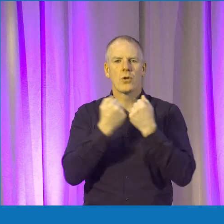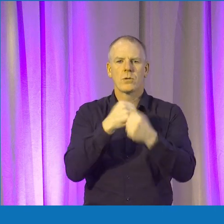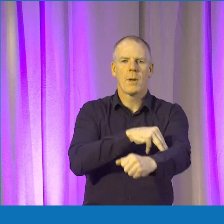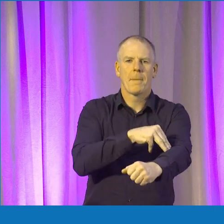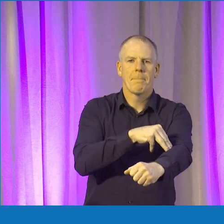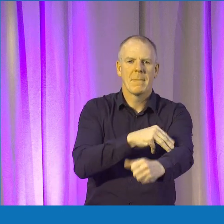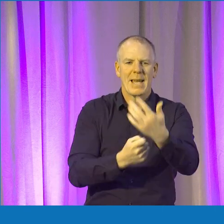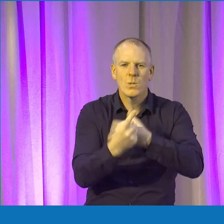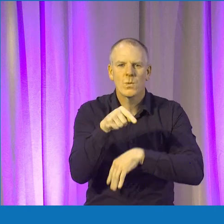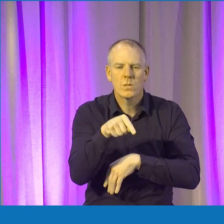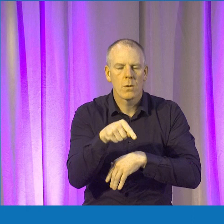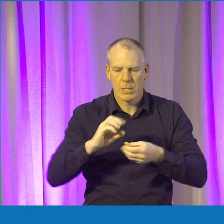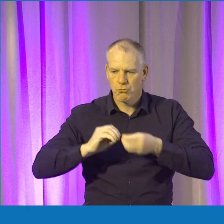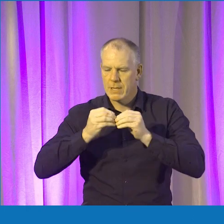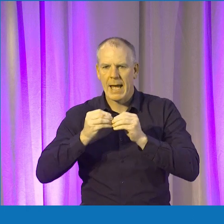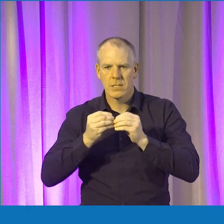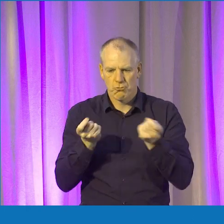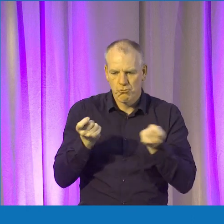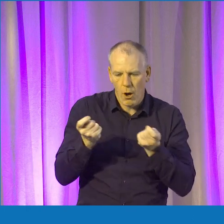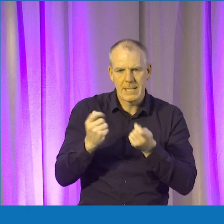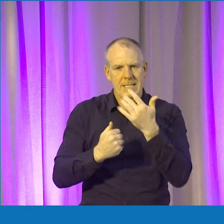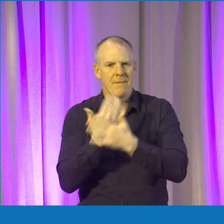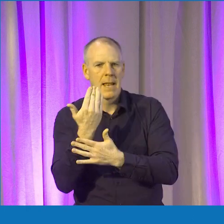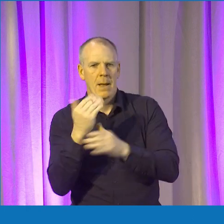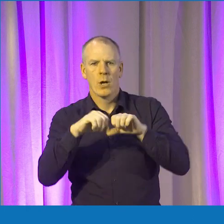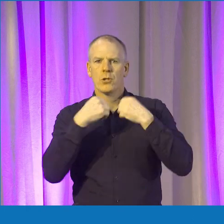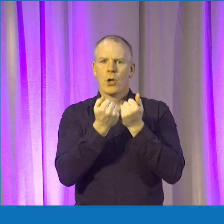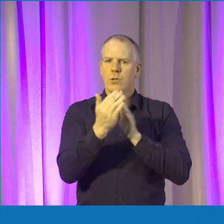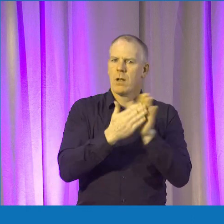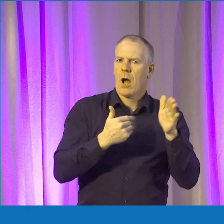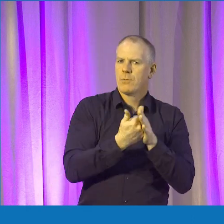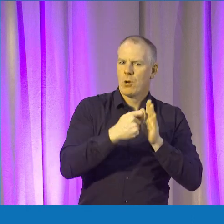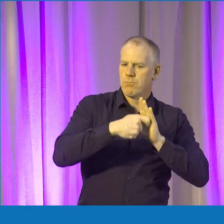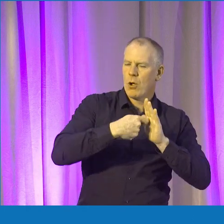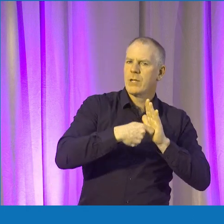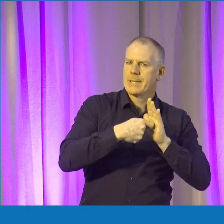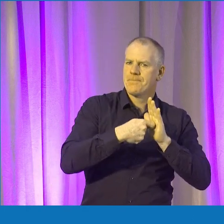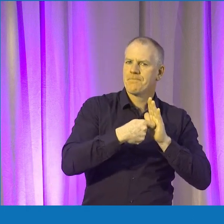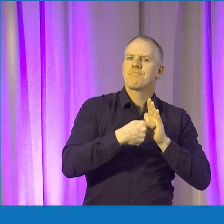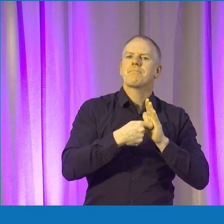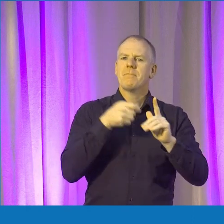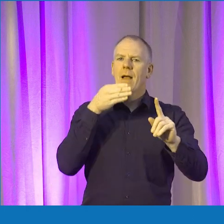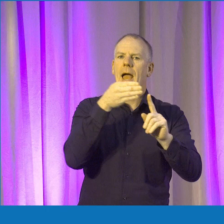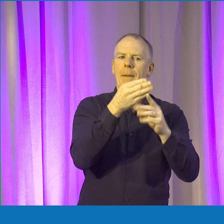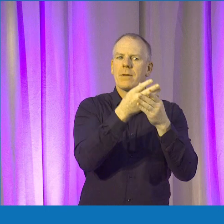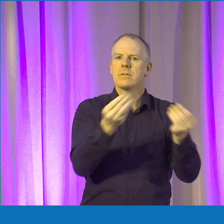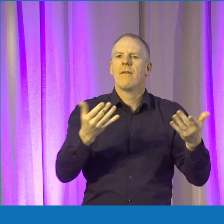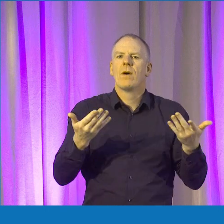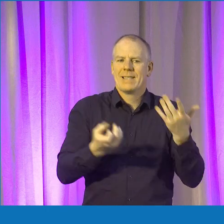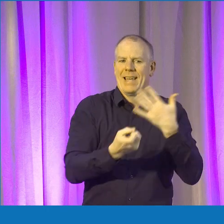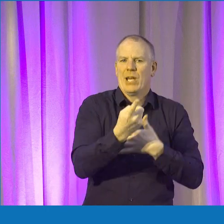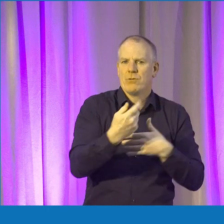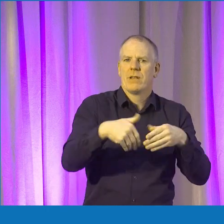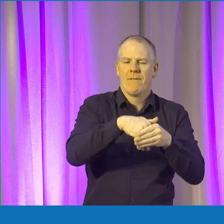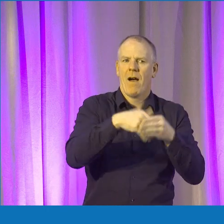we create and we run and we develop social entrepreneurial projects which aim to tackle issues